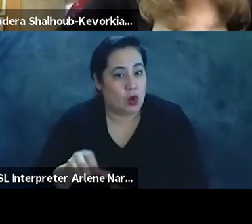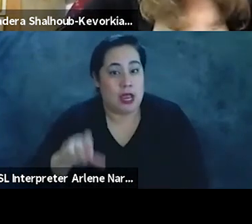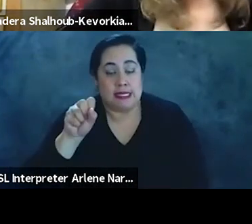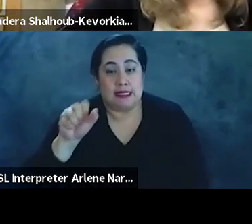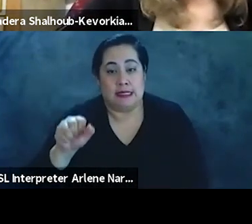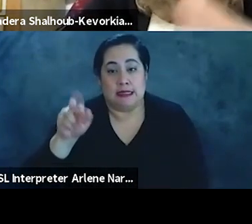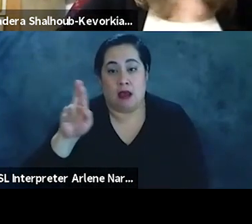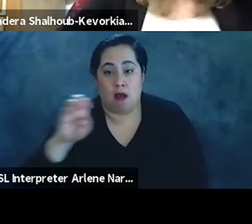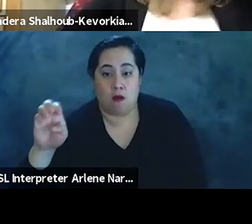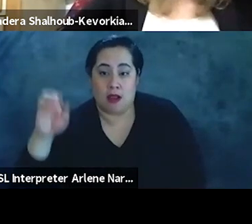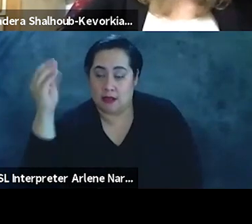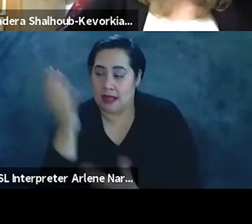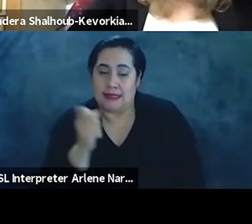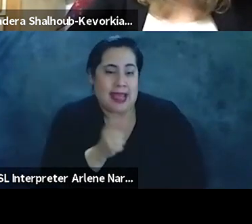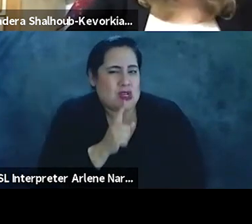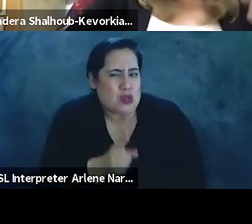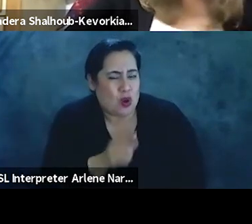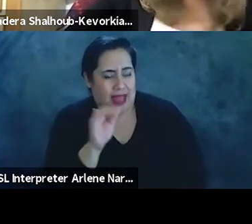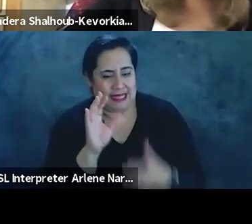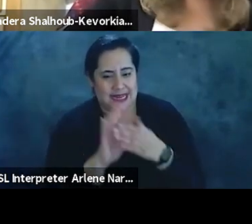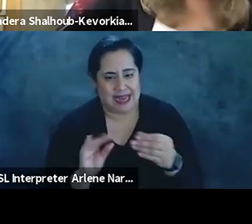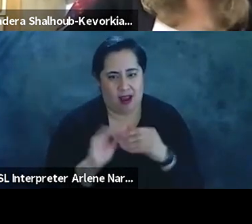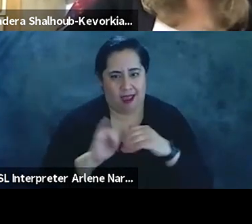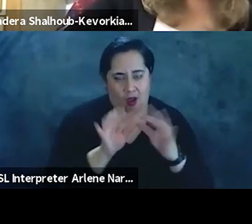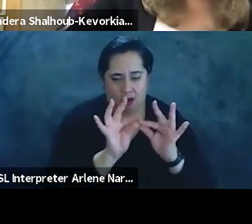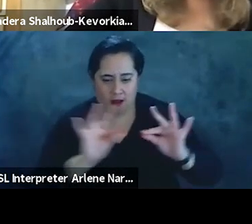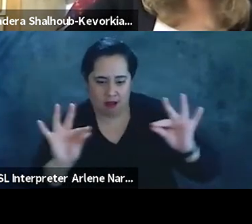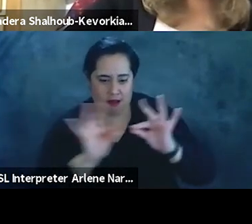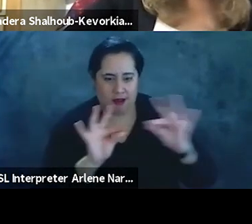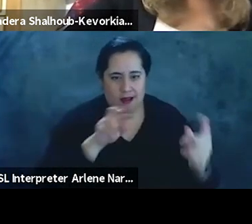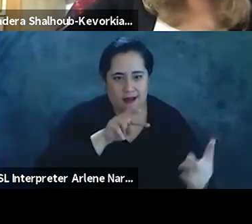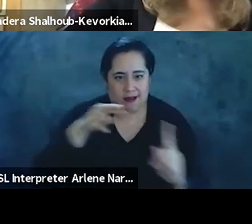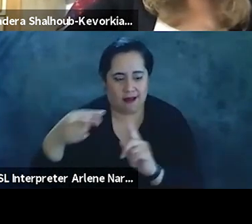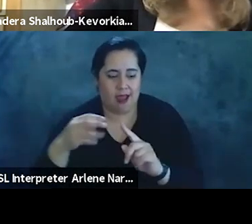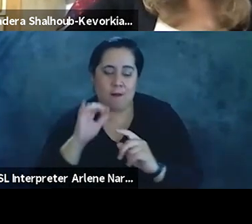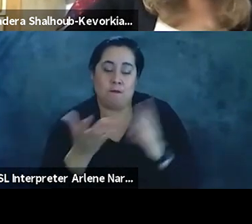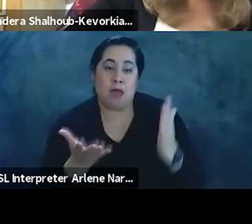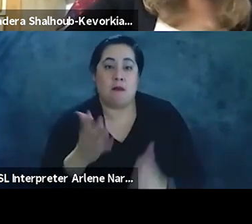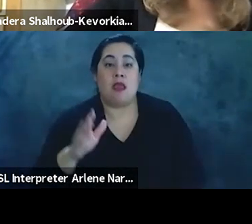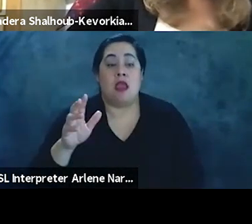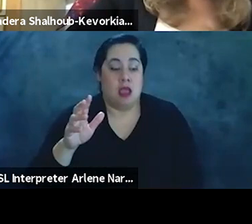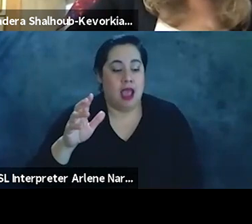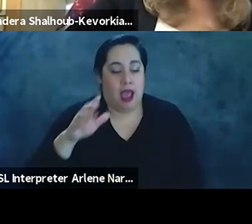not sure if it's a narrative structure, maybe Palestine as an ideal is what has